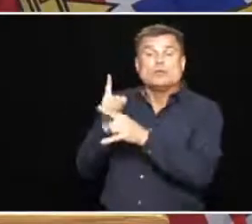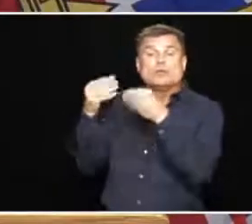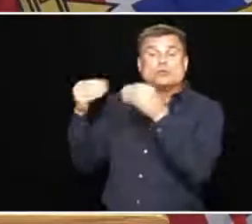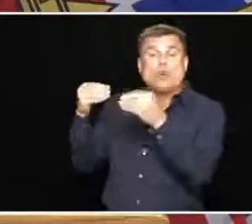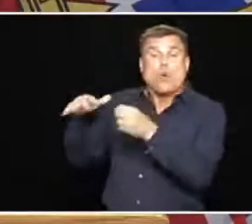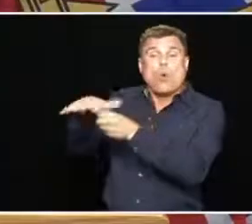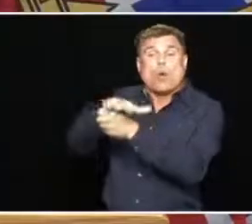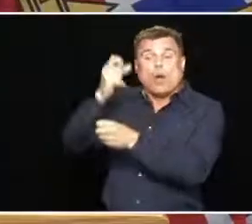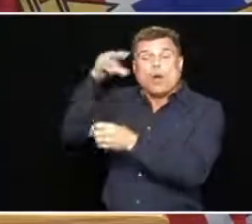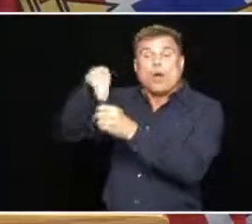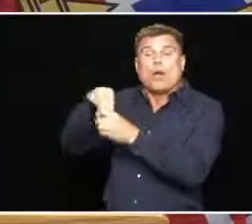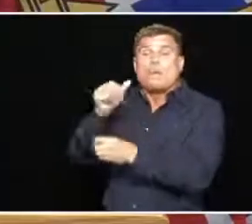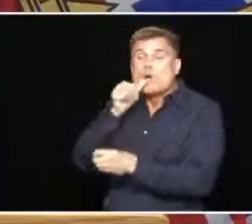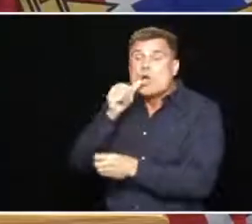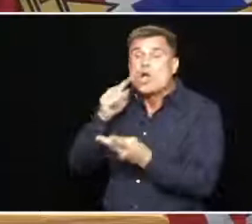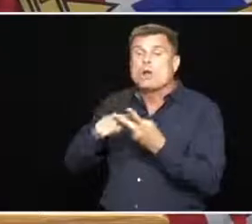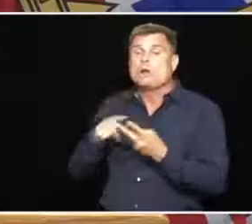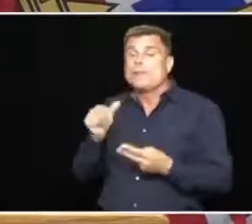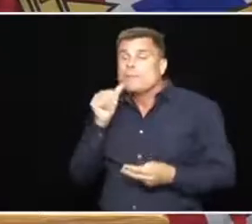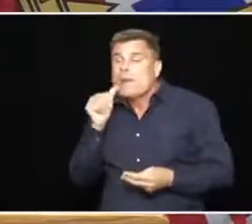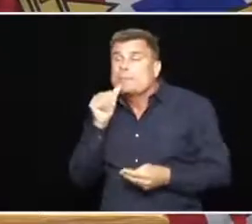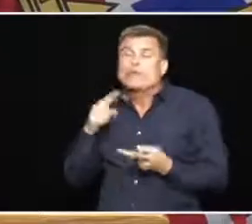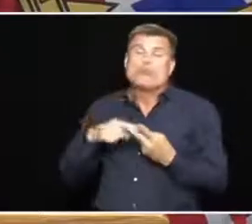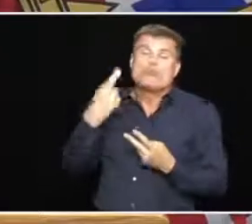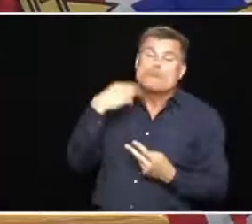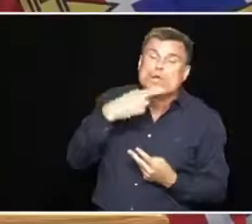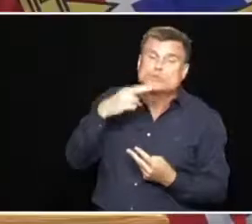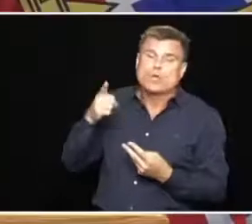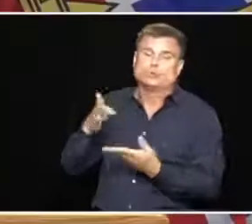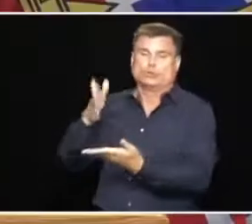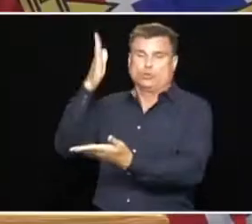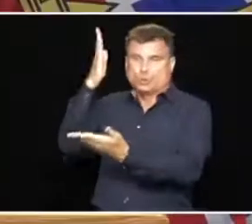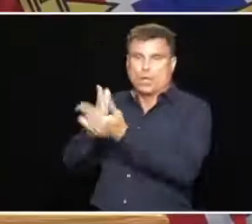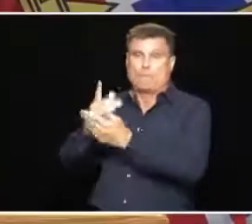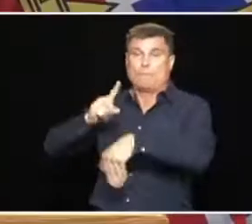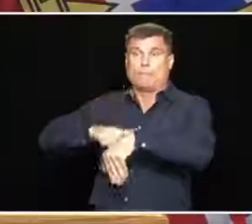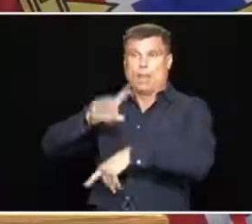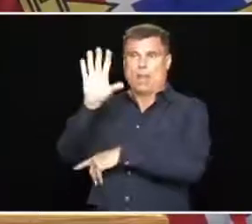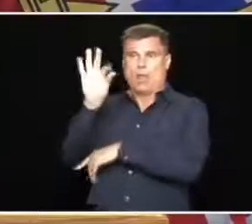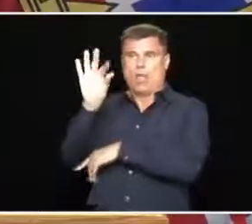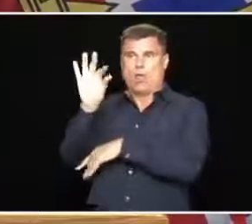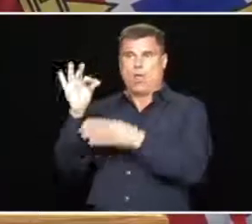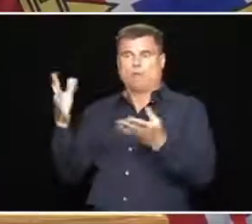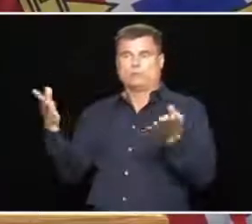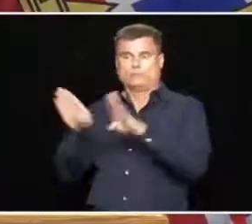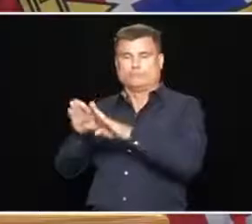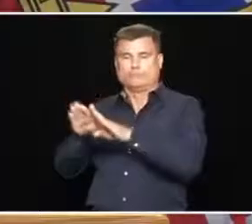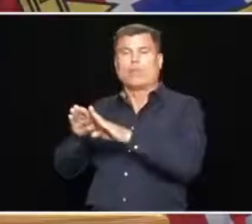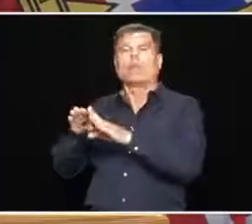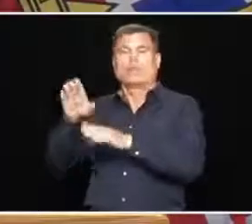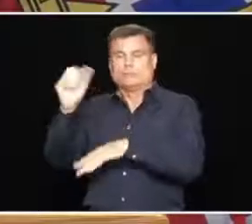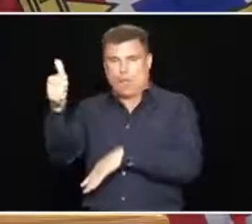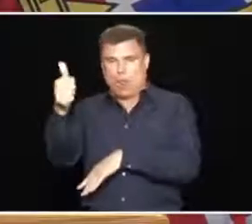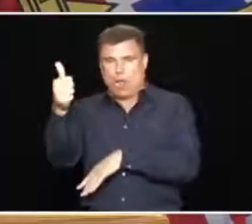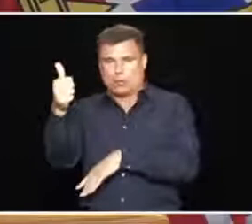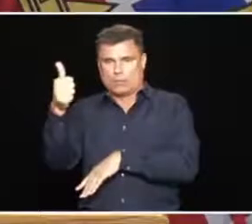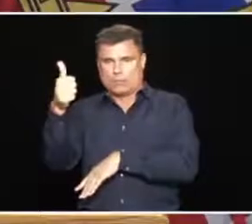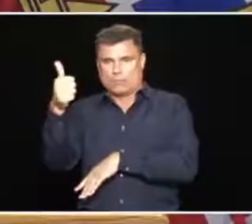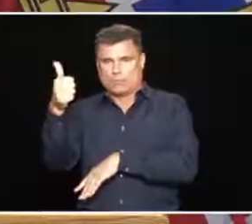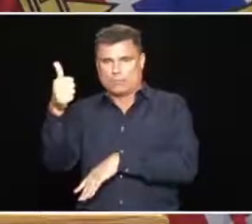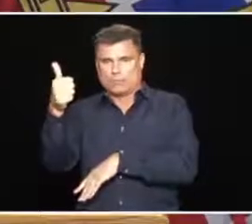addition, liquor sales in all bars, pubs, and restaurants must cease at 10pm,